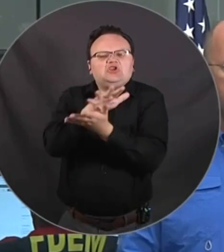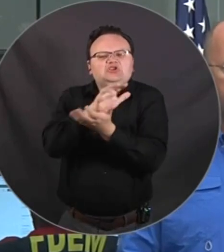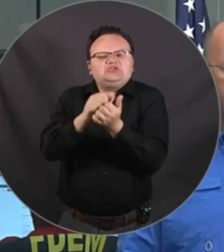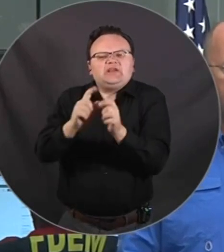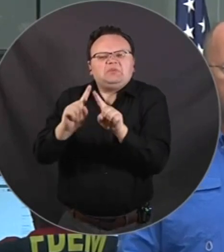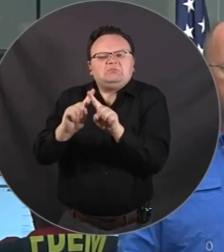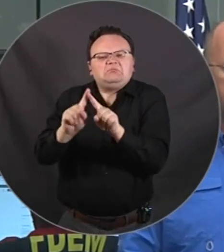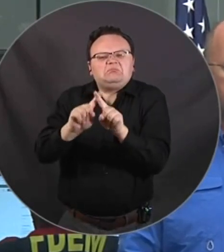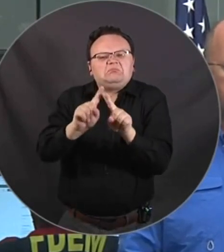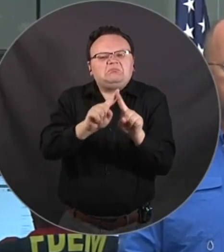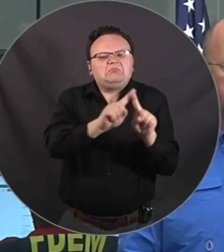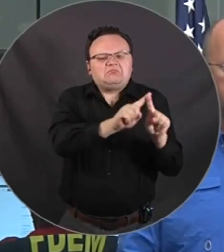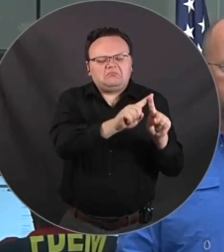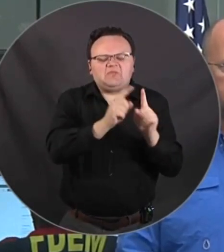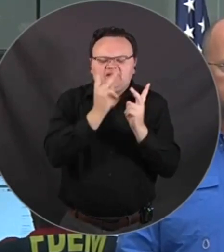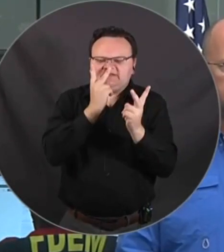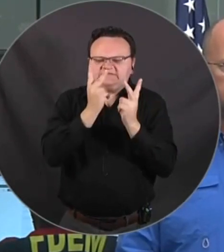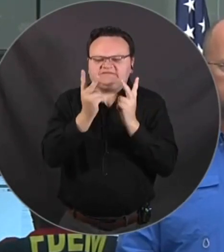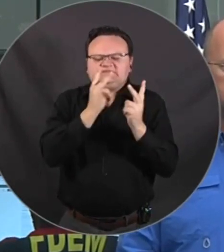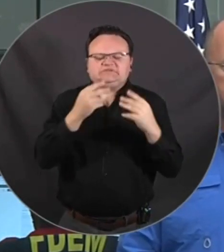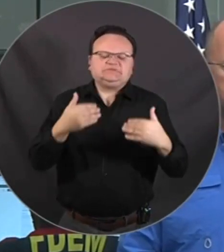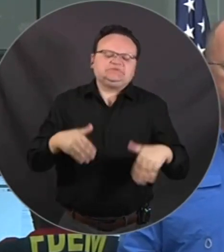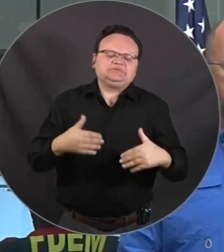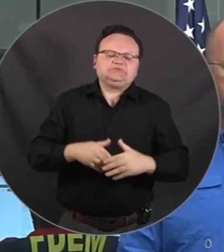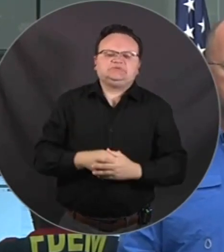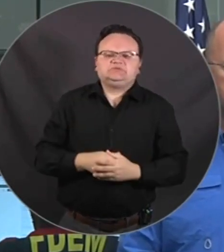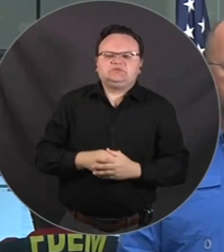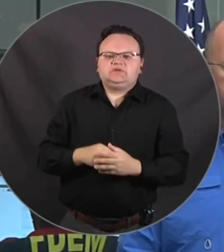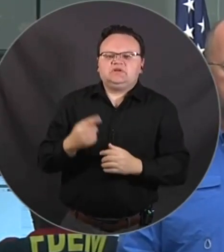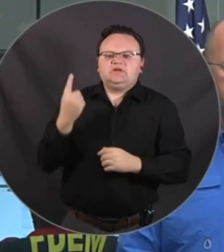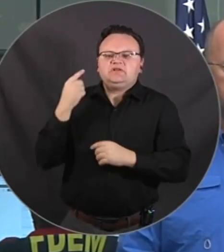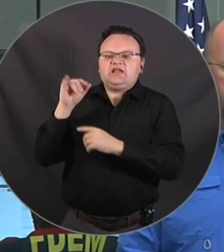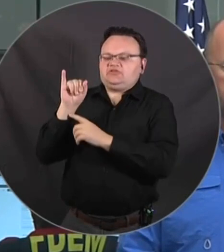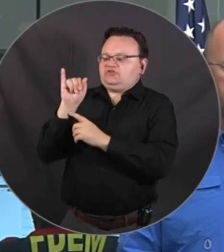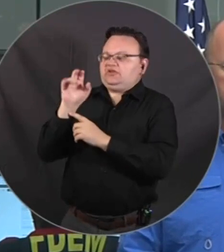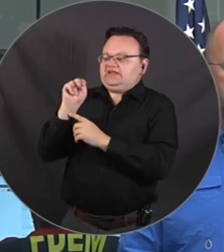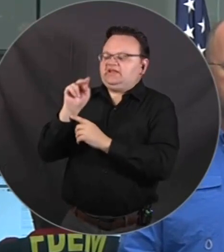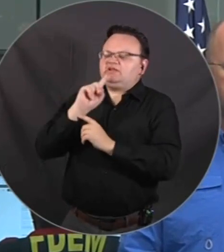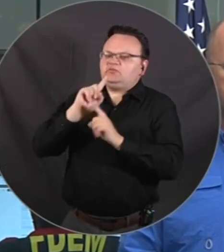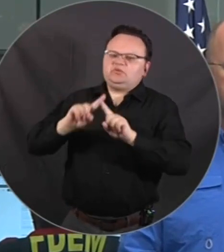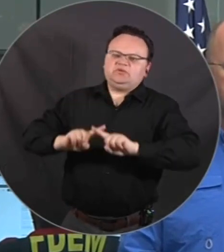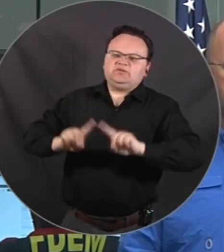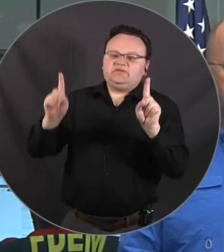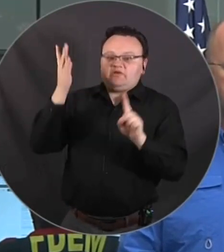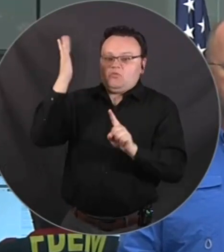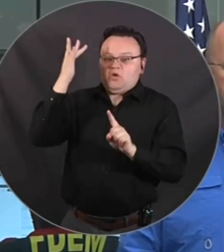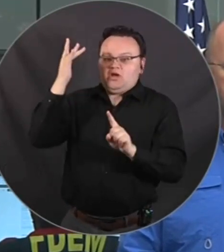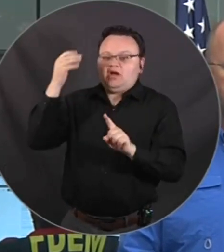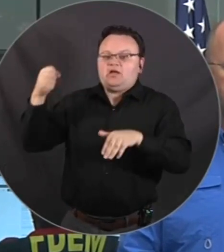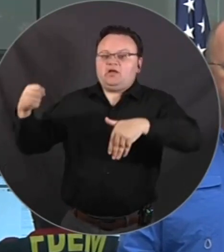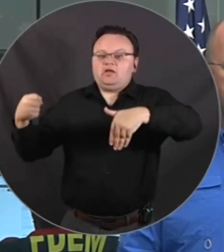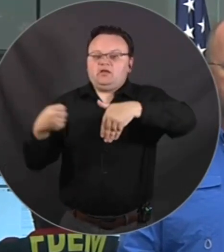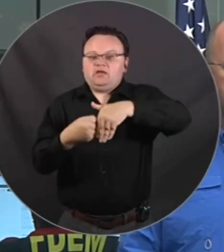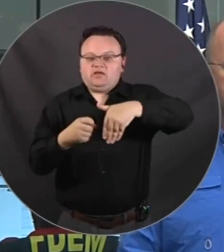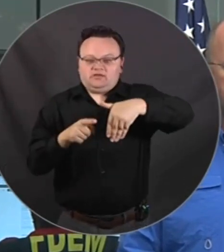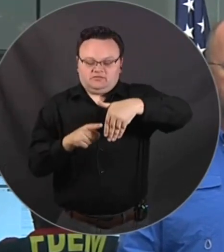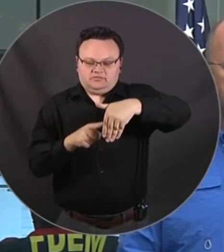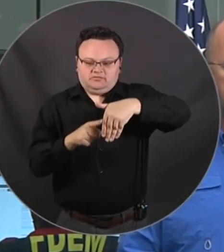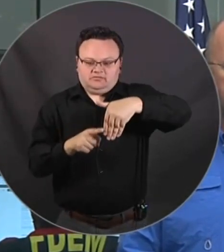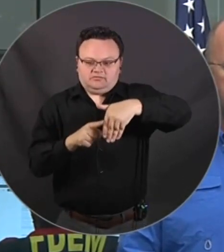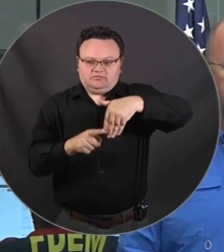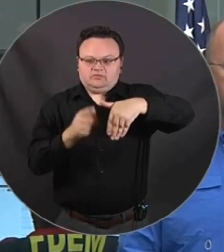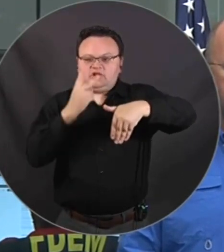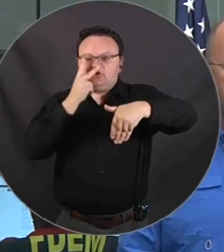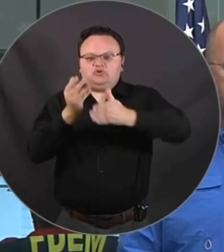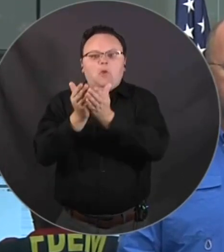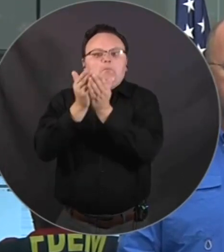hurricane damage there's no question you know Ian was different because where that hit uh I mean you saw the boats